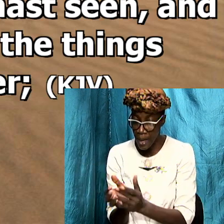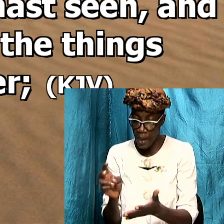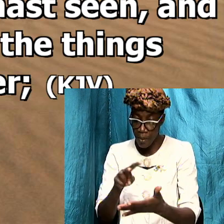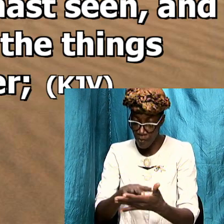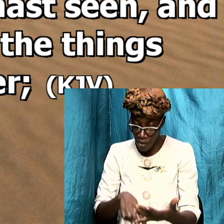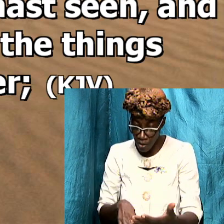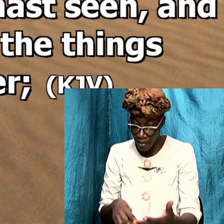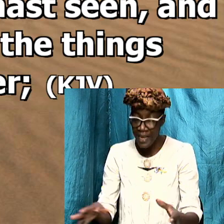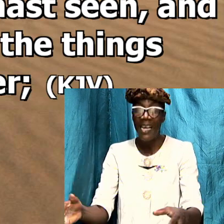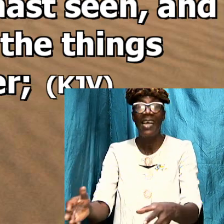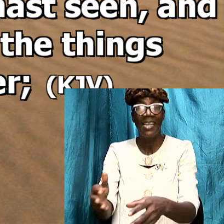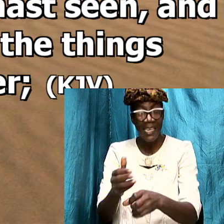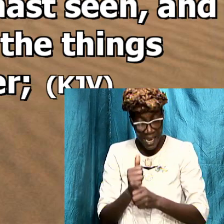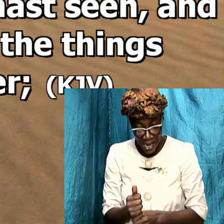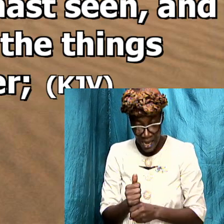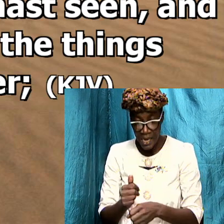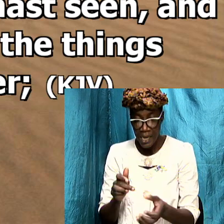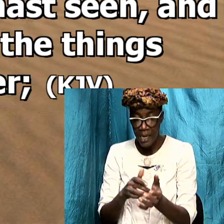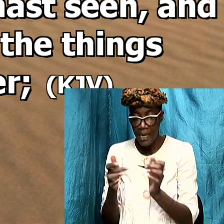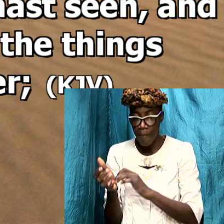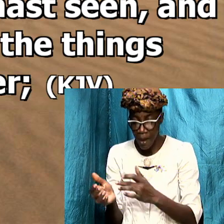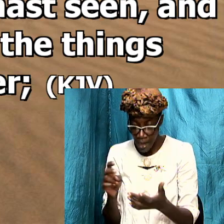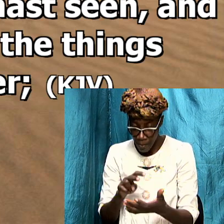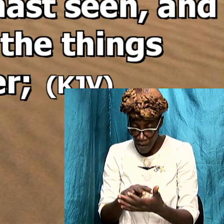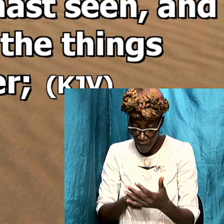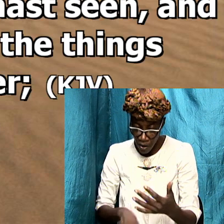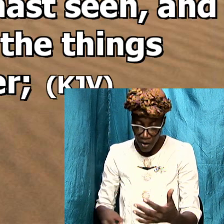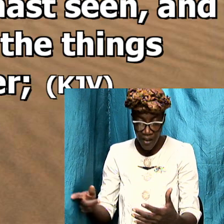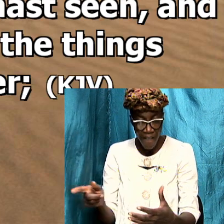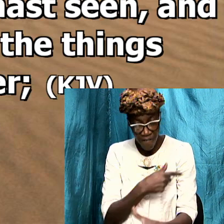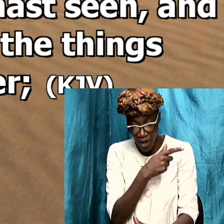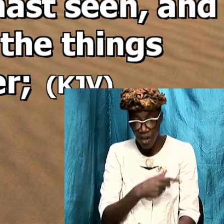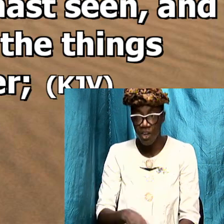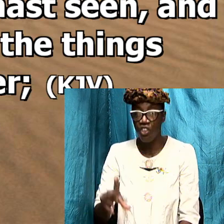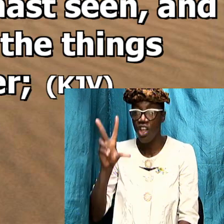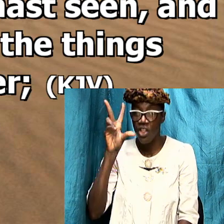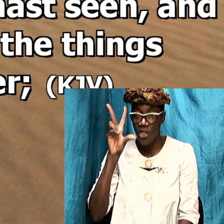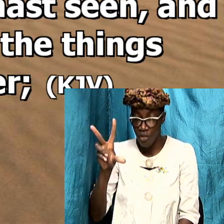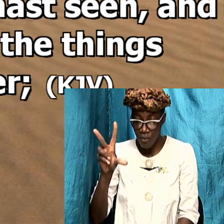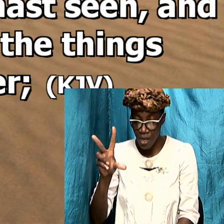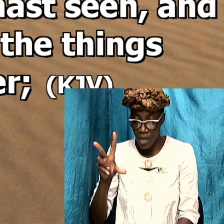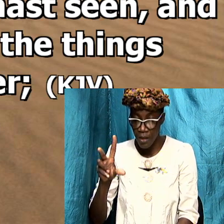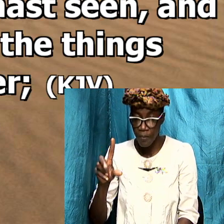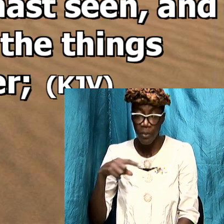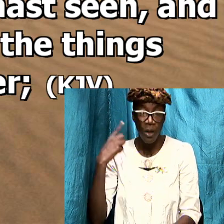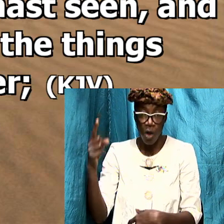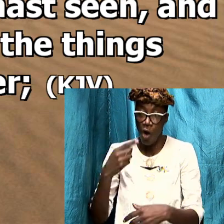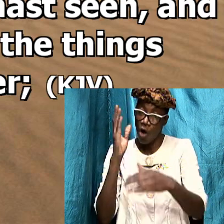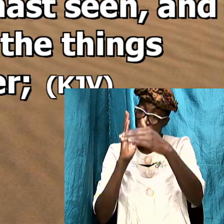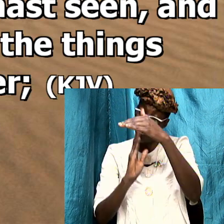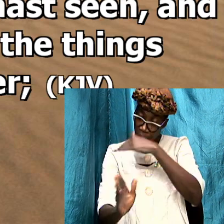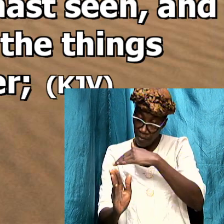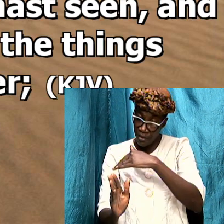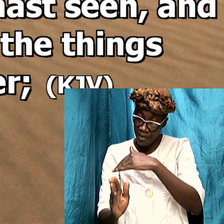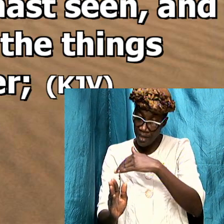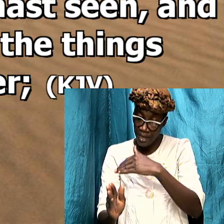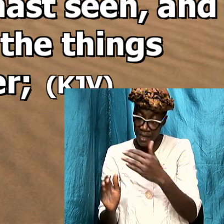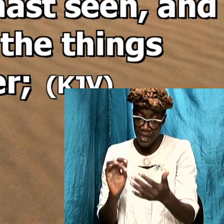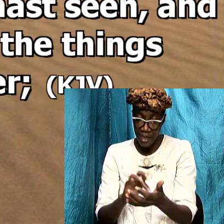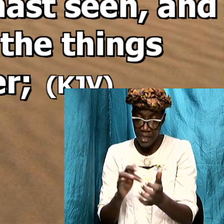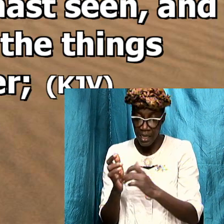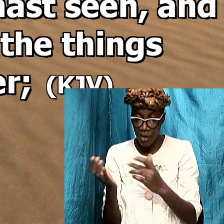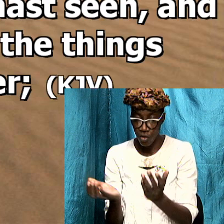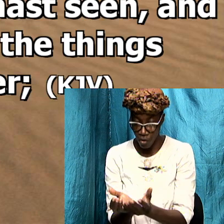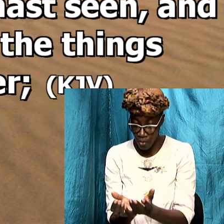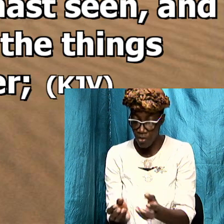interpretation first three all prophecy in scripture was